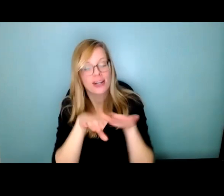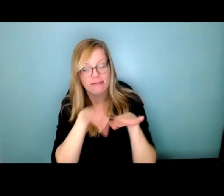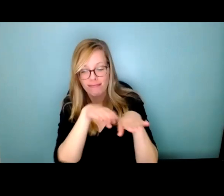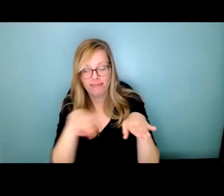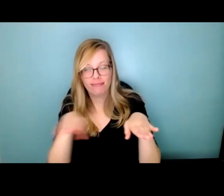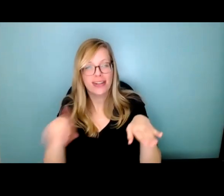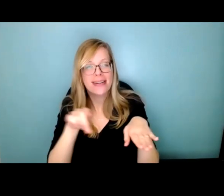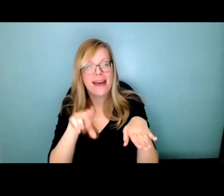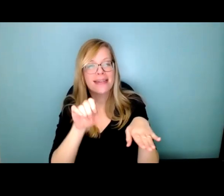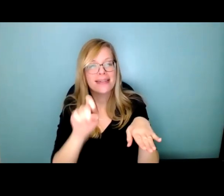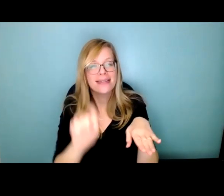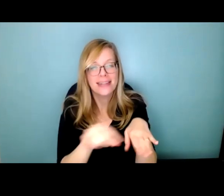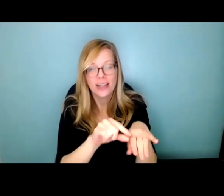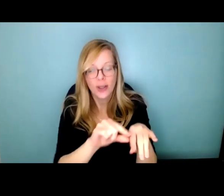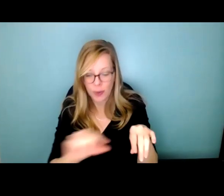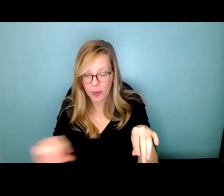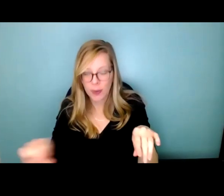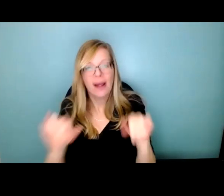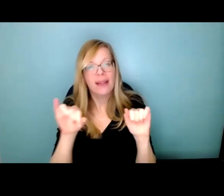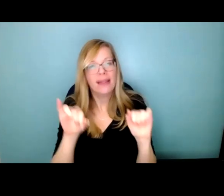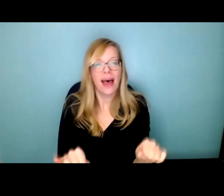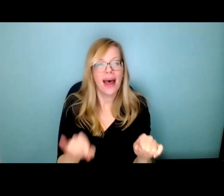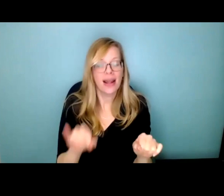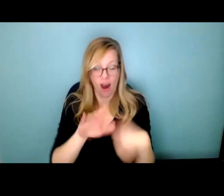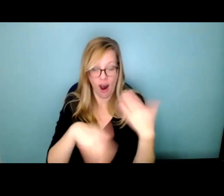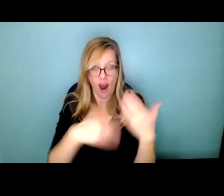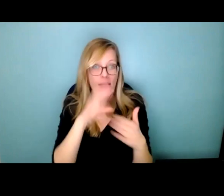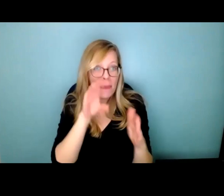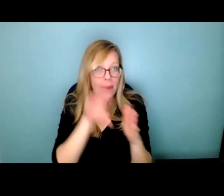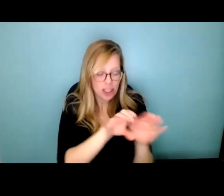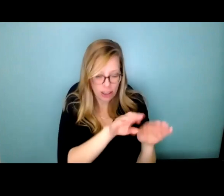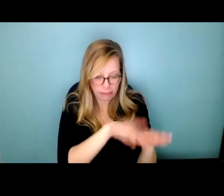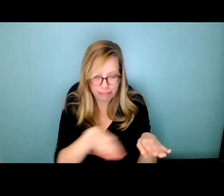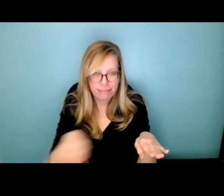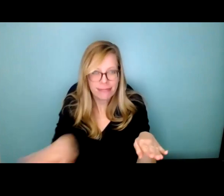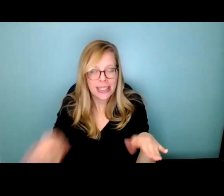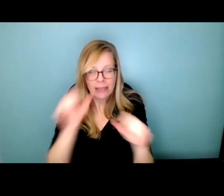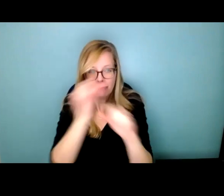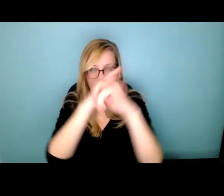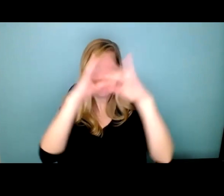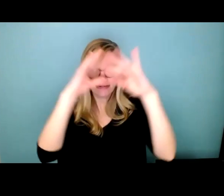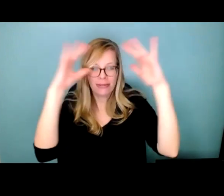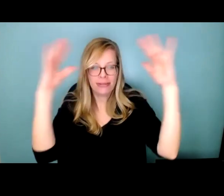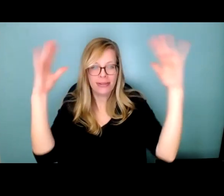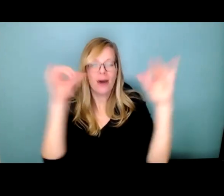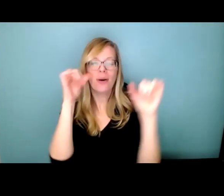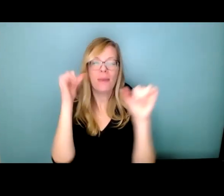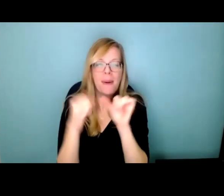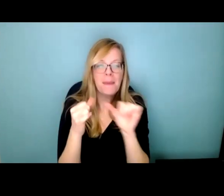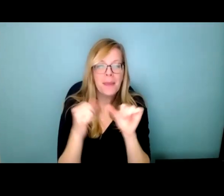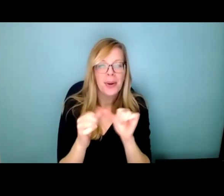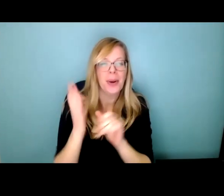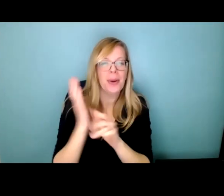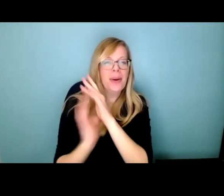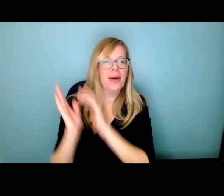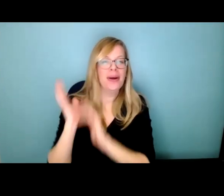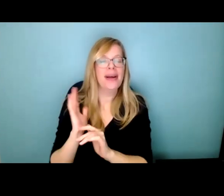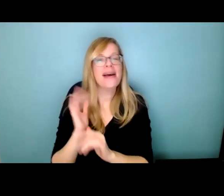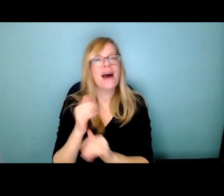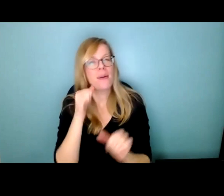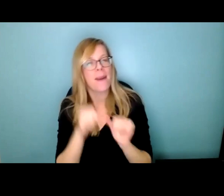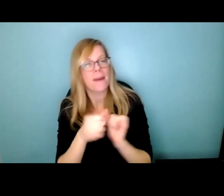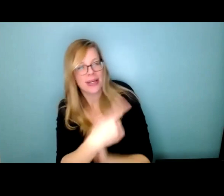dust put them all together one stitch at a time a little out of line saying do you